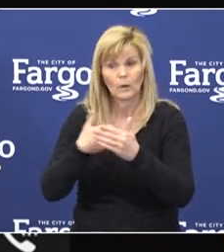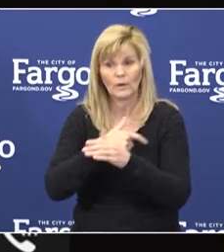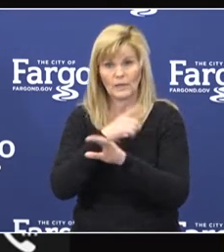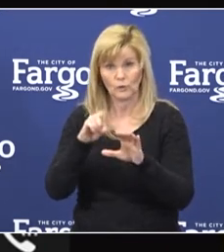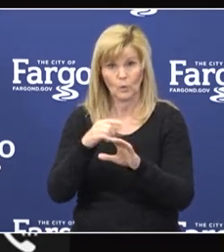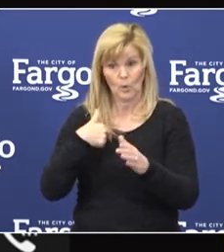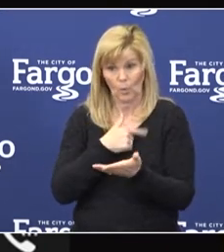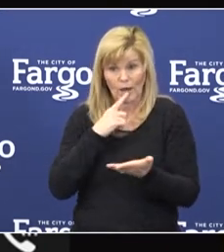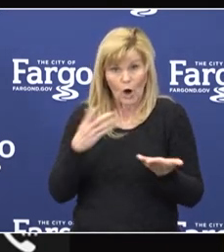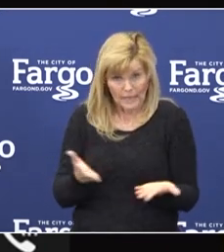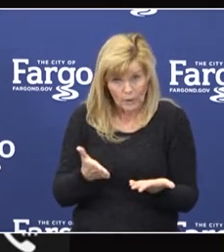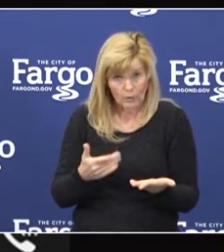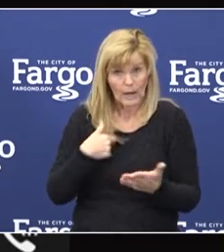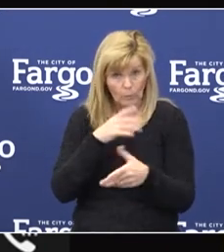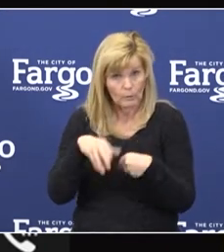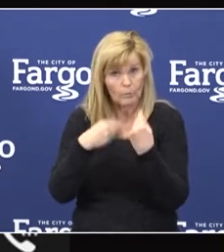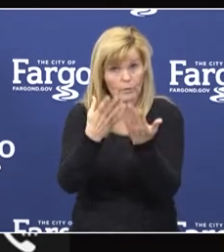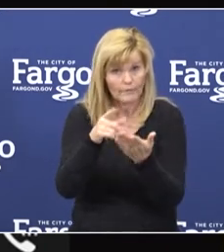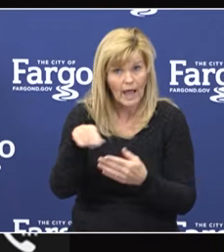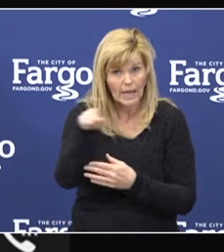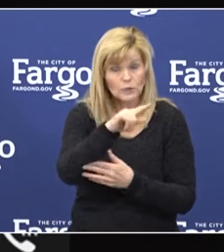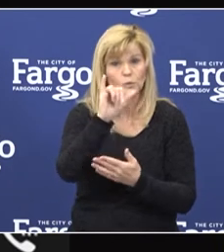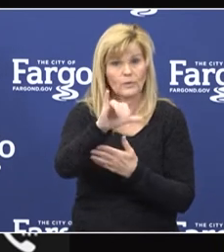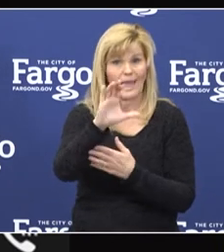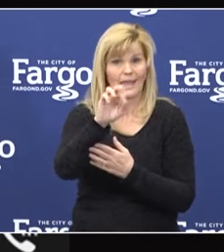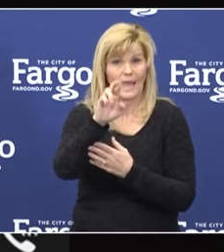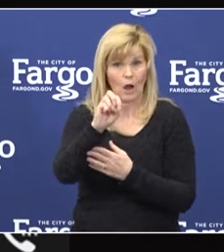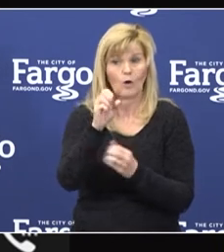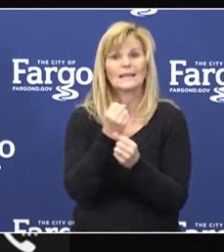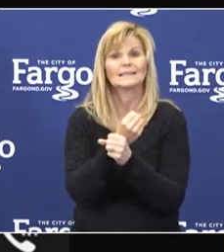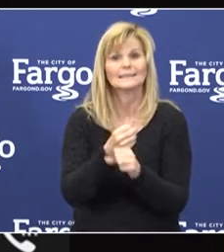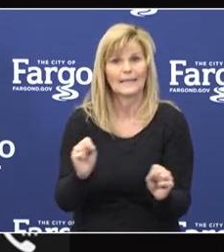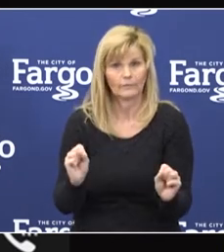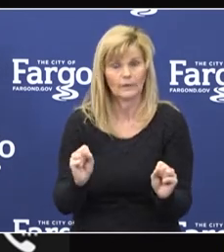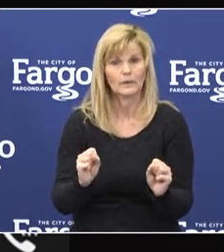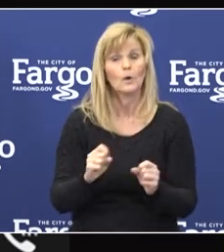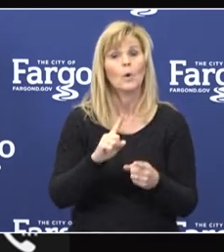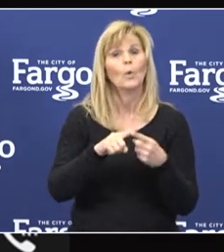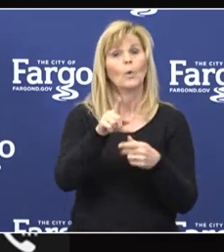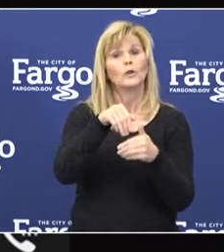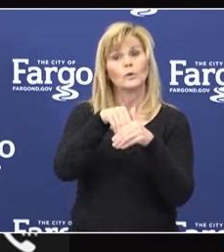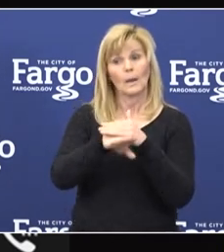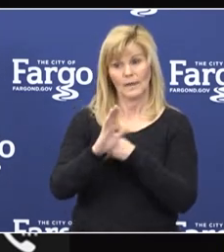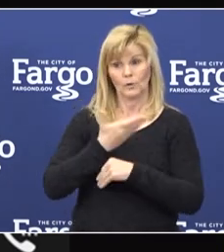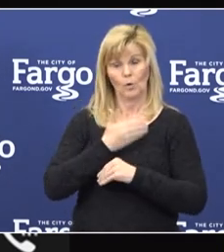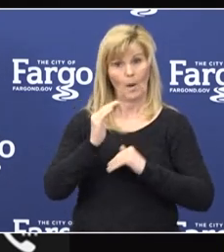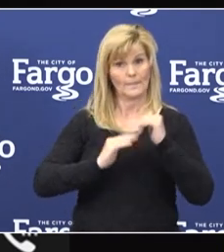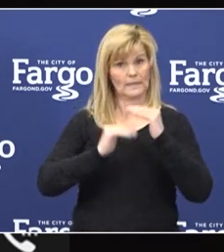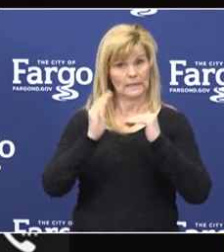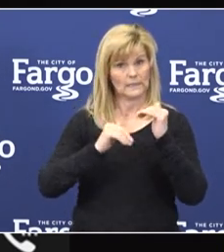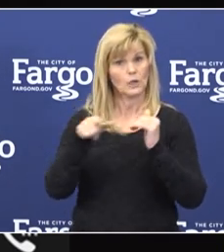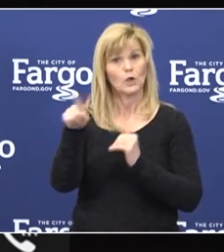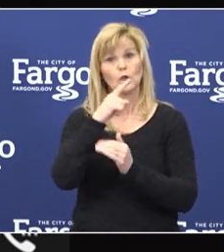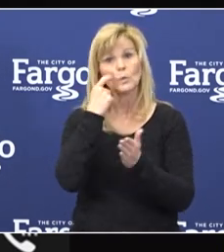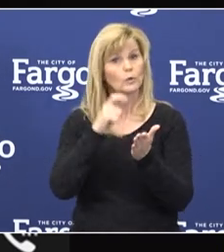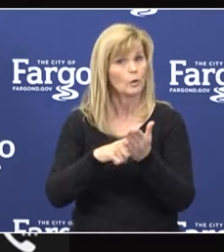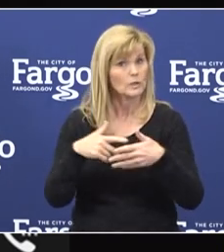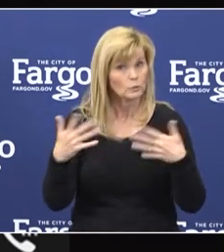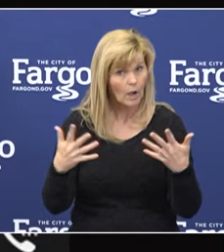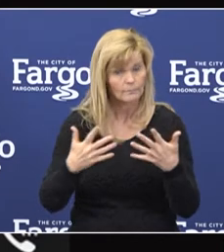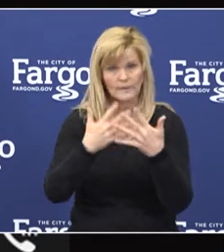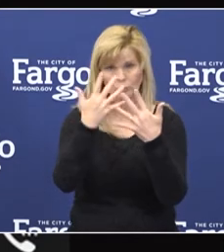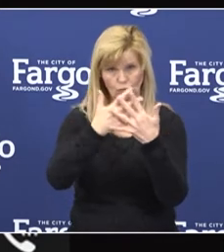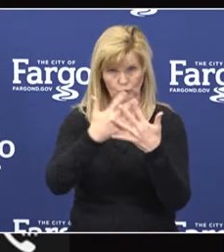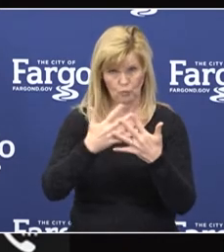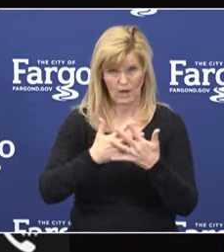and we're going to provide that care in a safe way. Some of the things that you'll notice when you enter our facilities, again, are the screening of